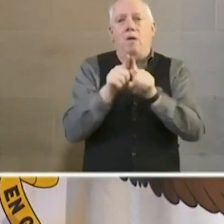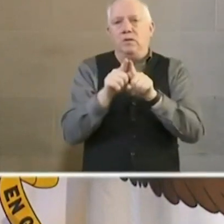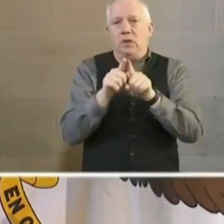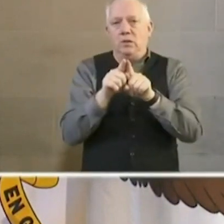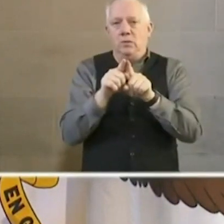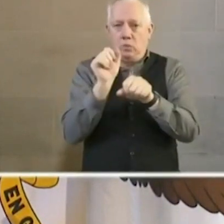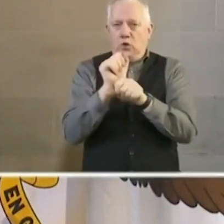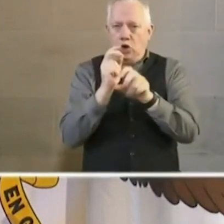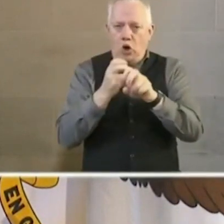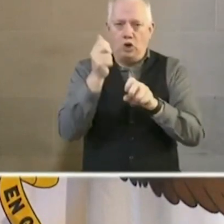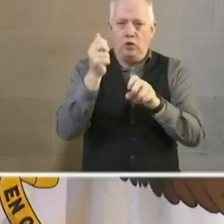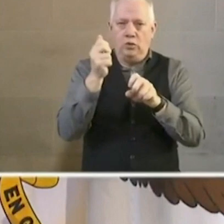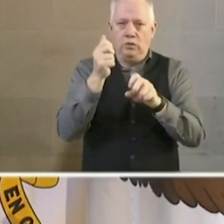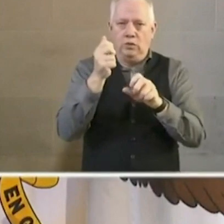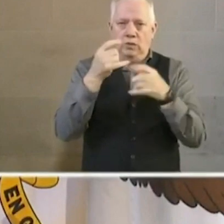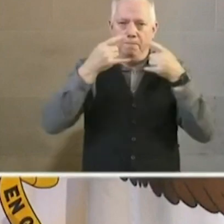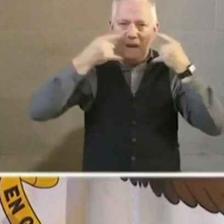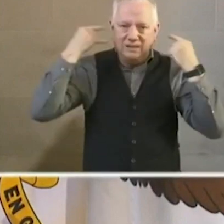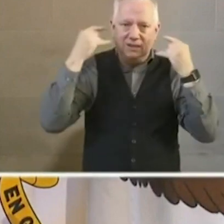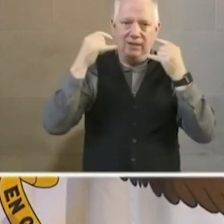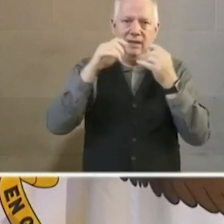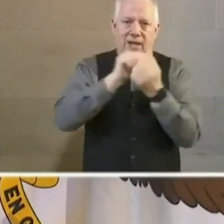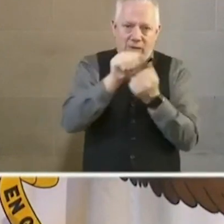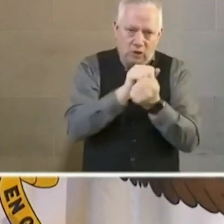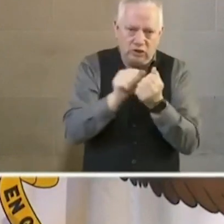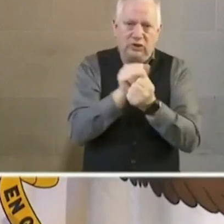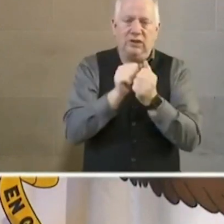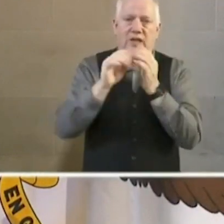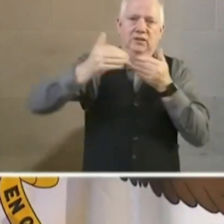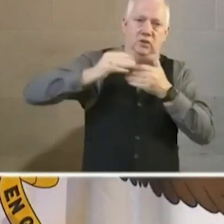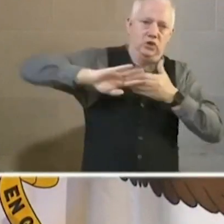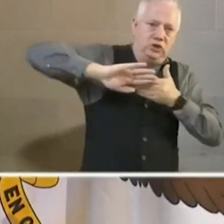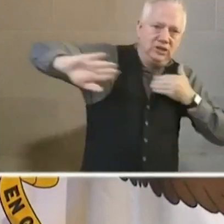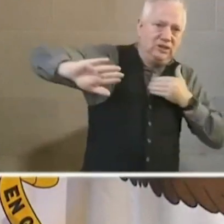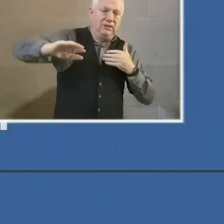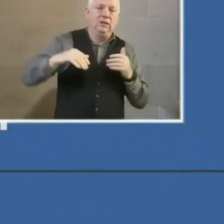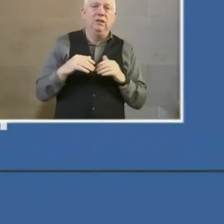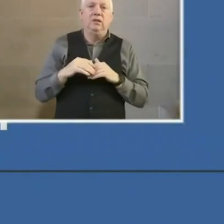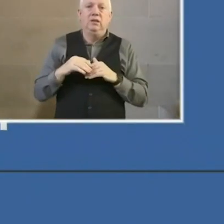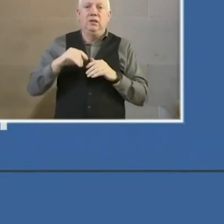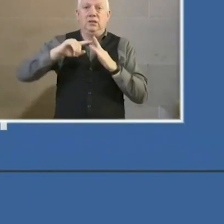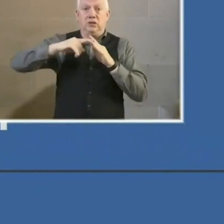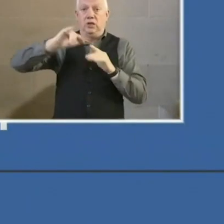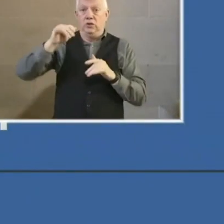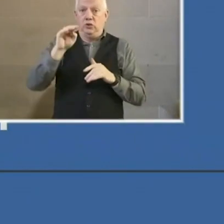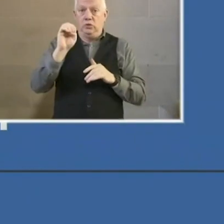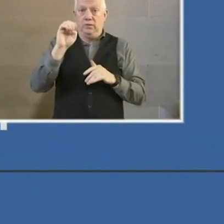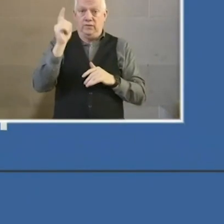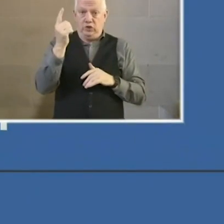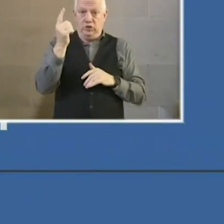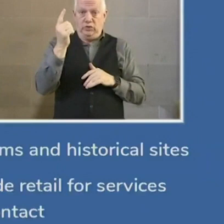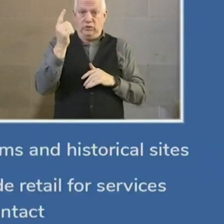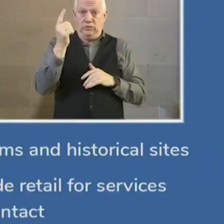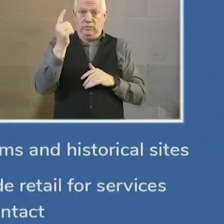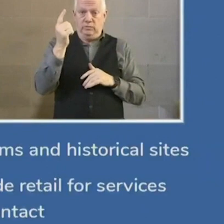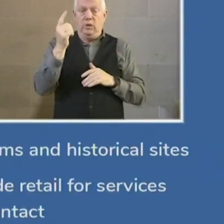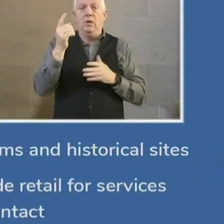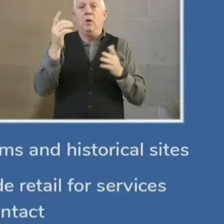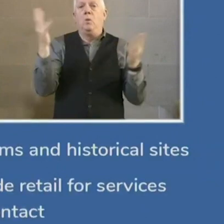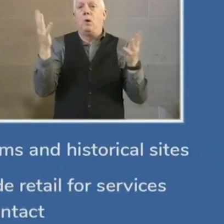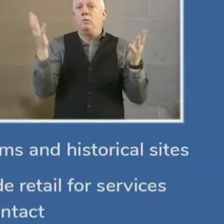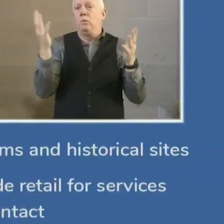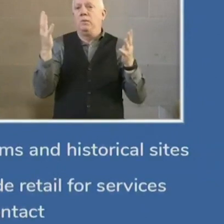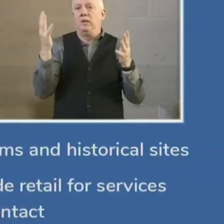to work harder on masking, hand washing, and social distancing. So starting June 1st, what will be